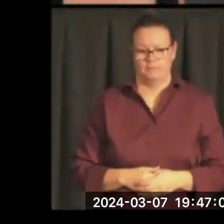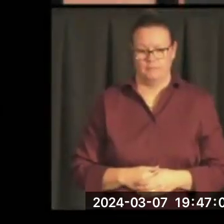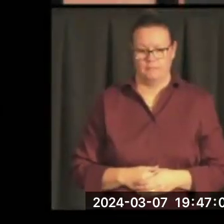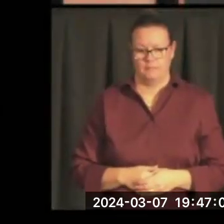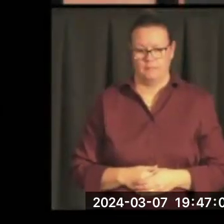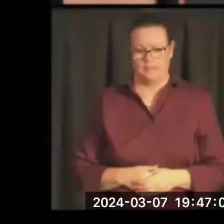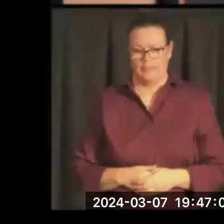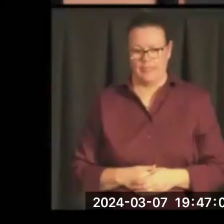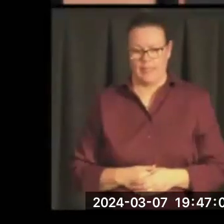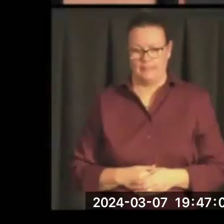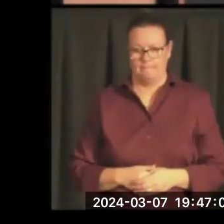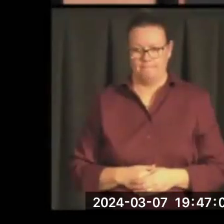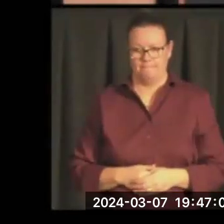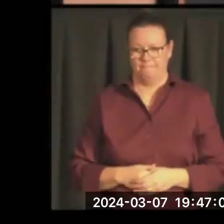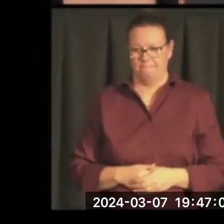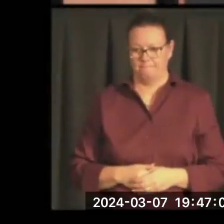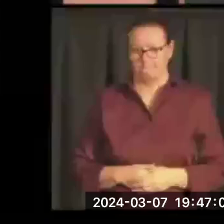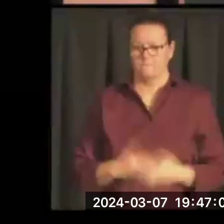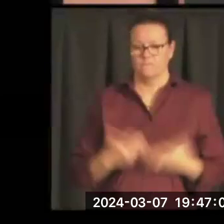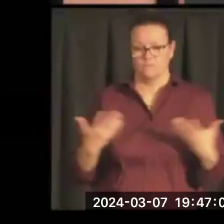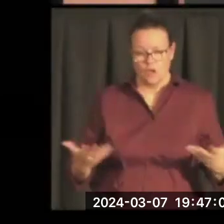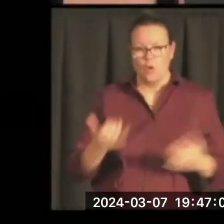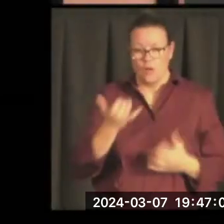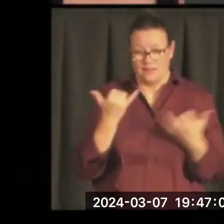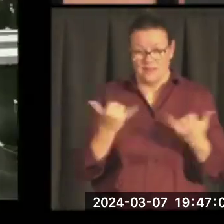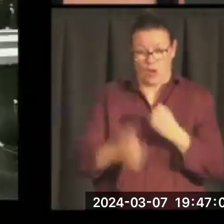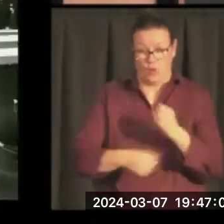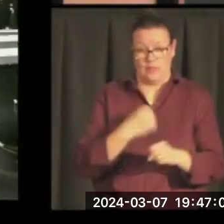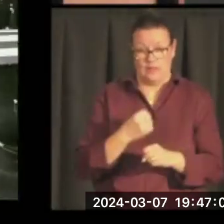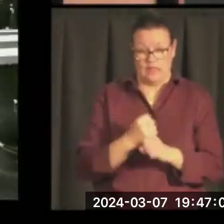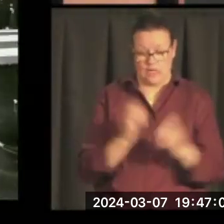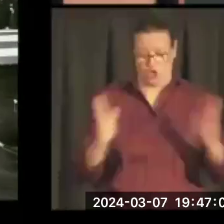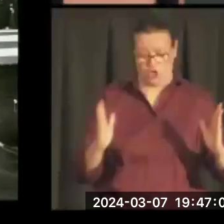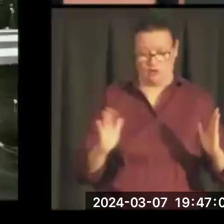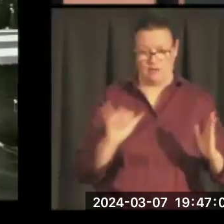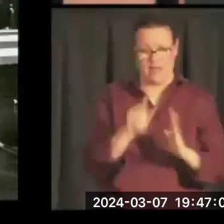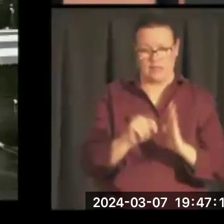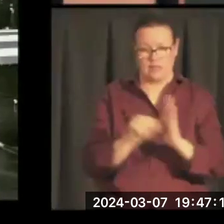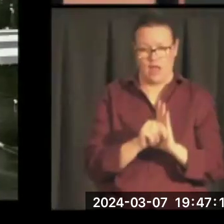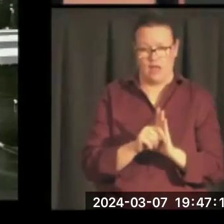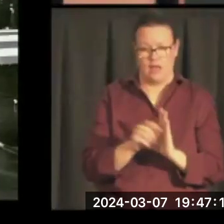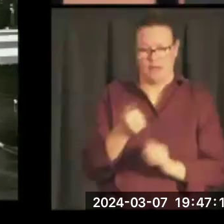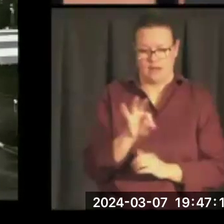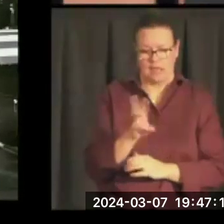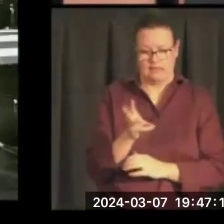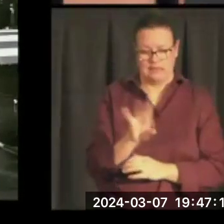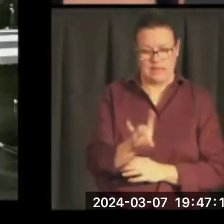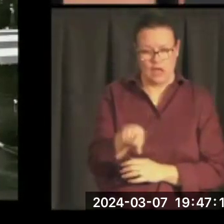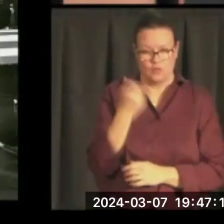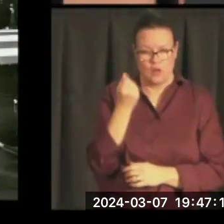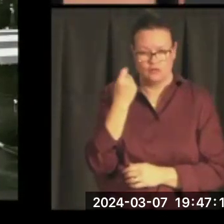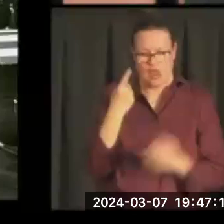So, with reference to the setting and domestic politics, when Kennedy is